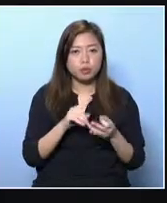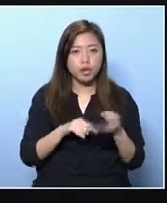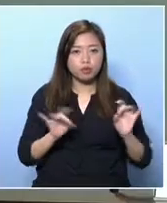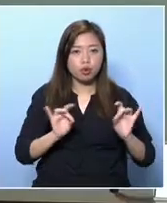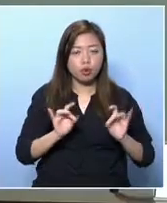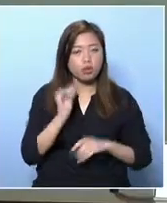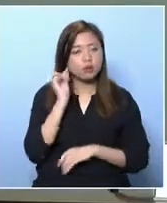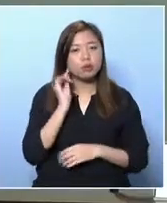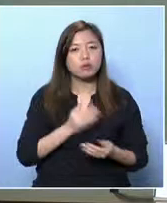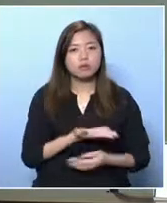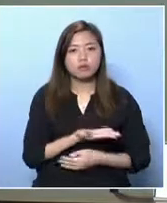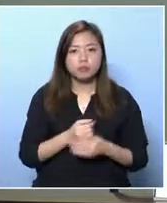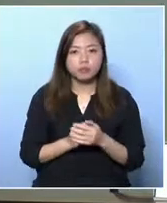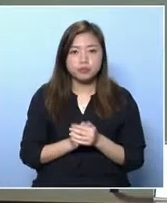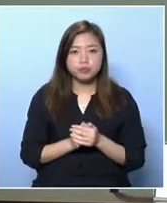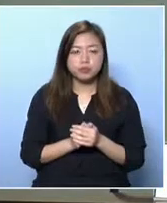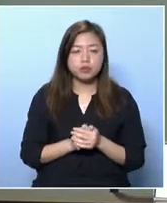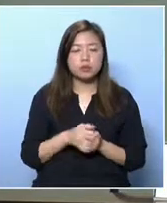Ms. Chang-Kin Yee.